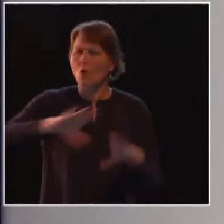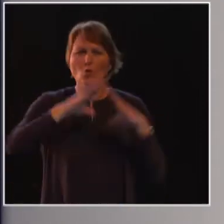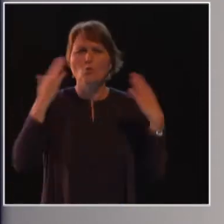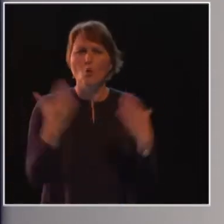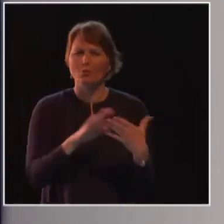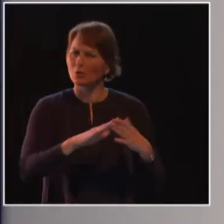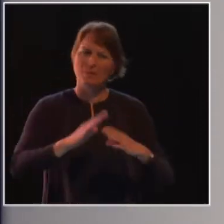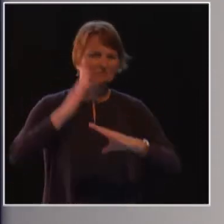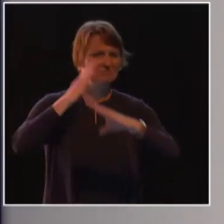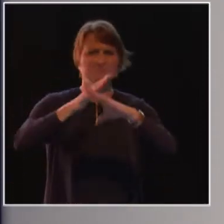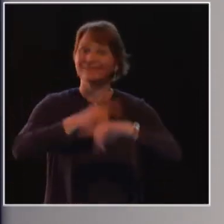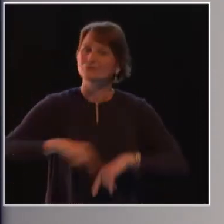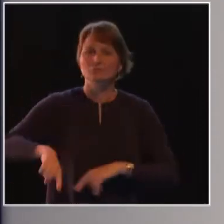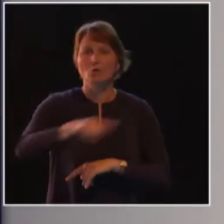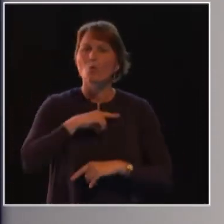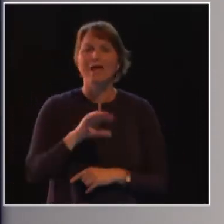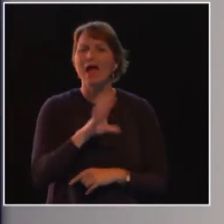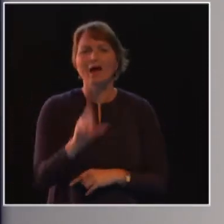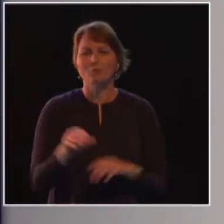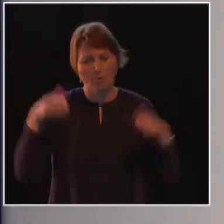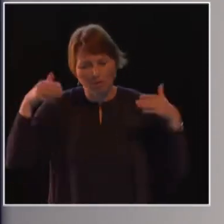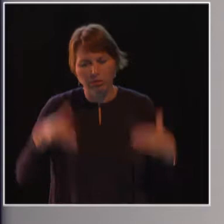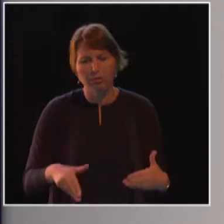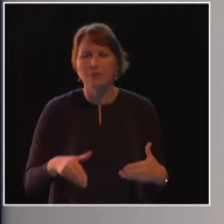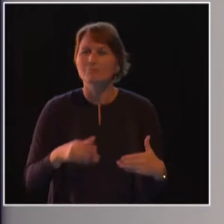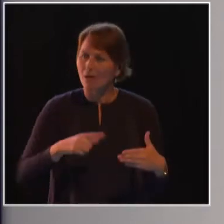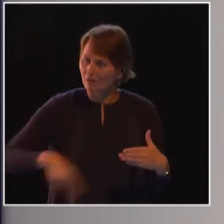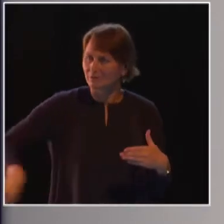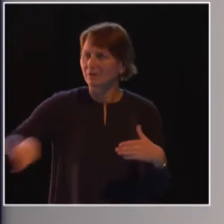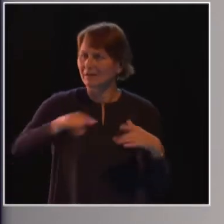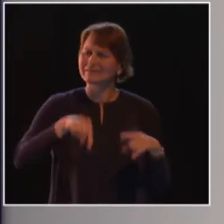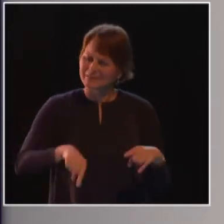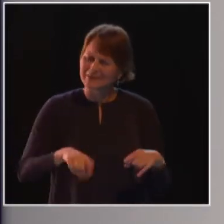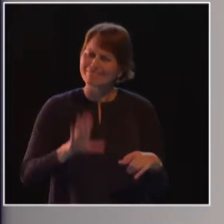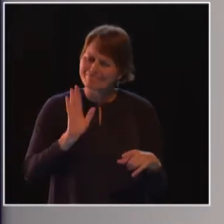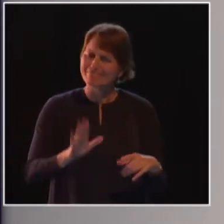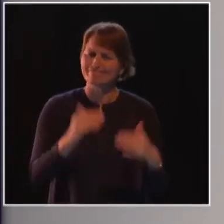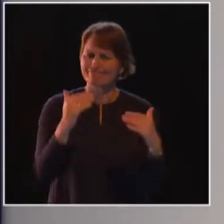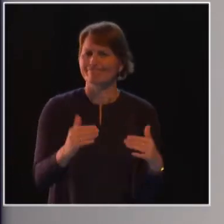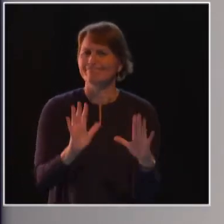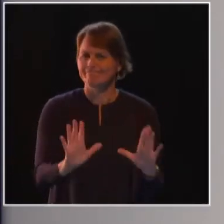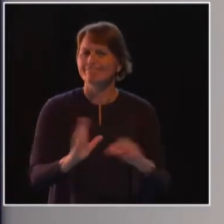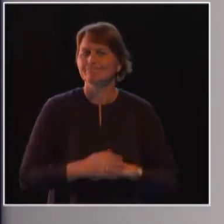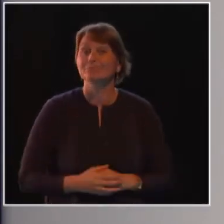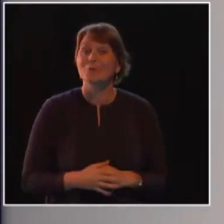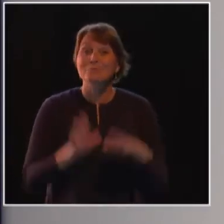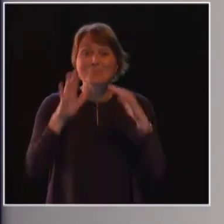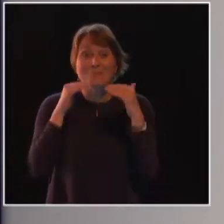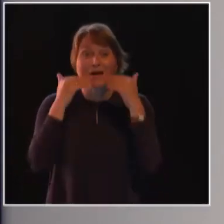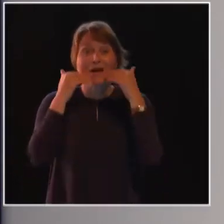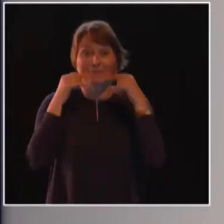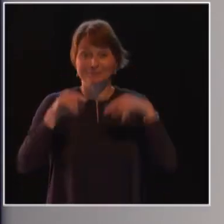issue. It's a global issue. And it's time that we take these practices seriously. And that is why I'm very, very happy the